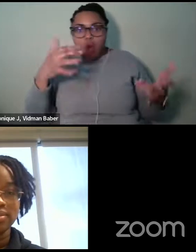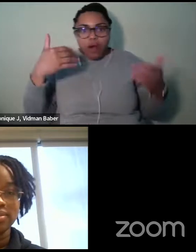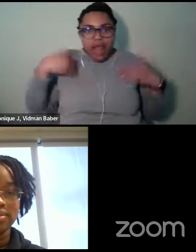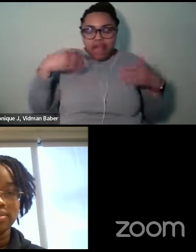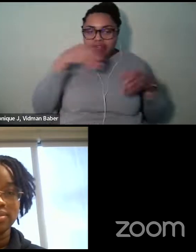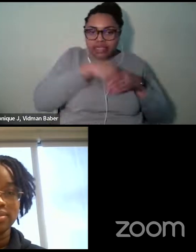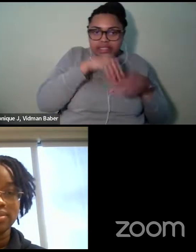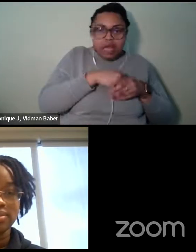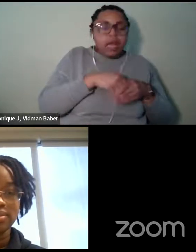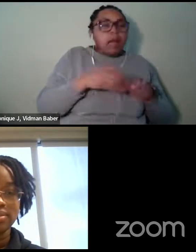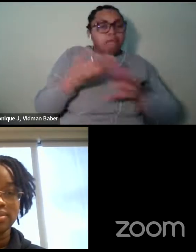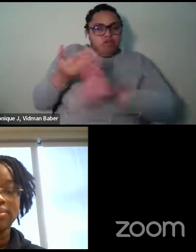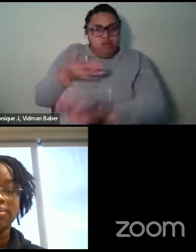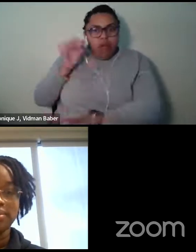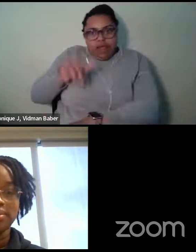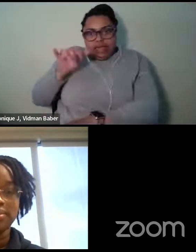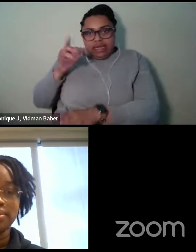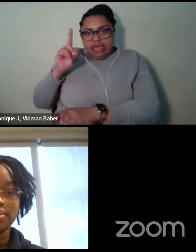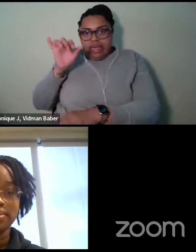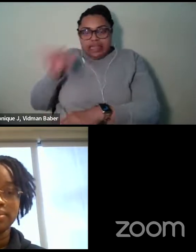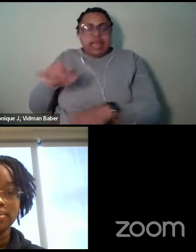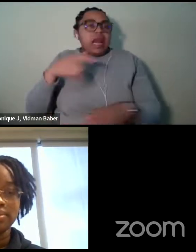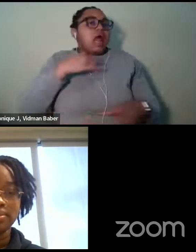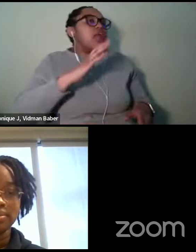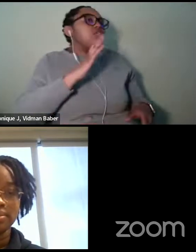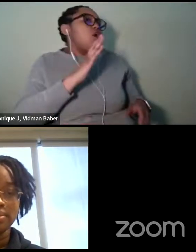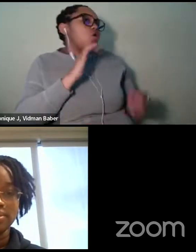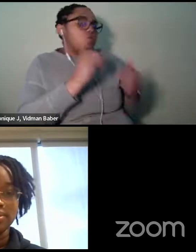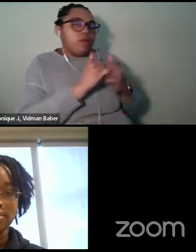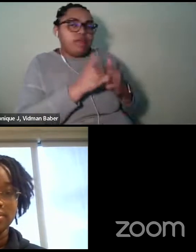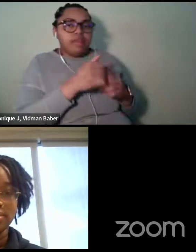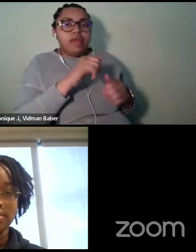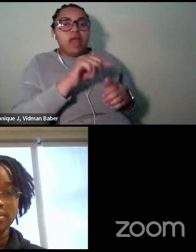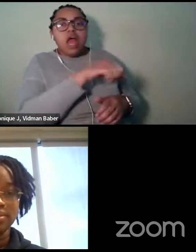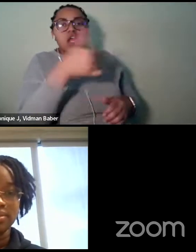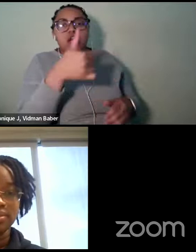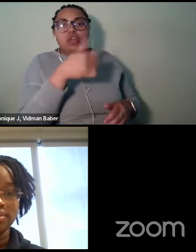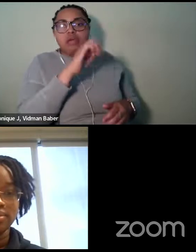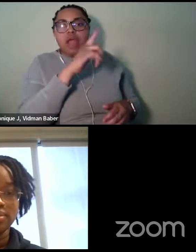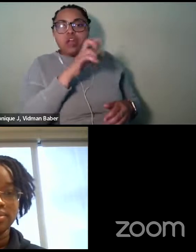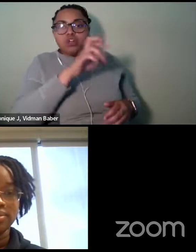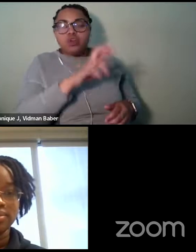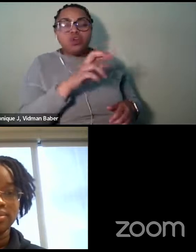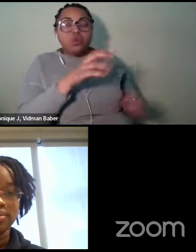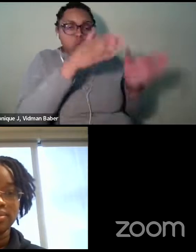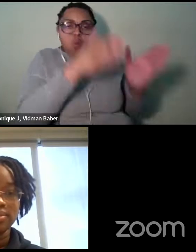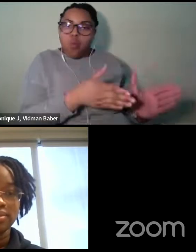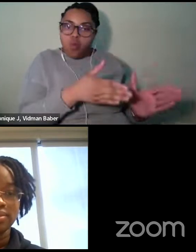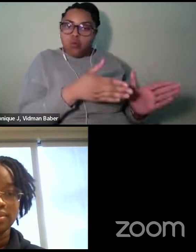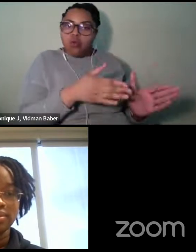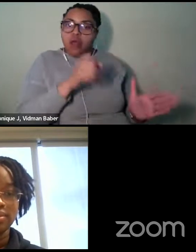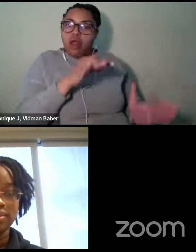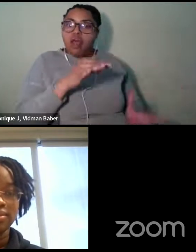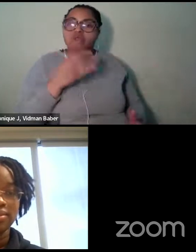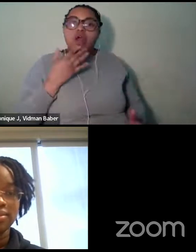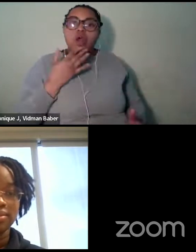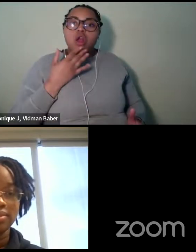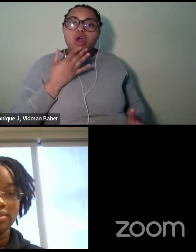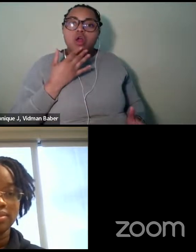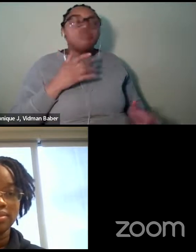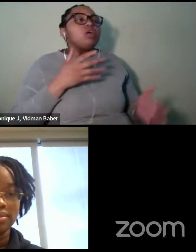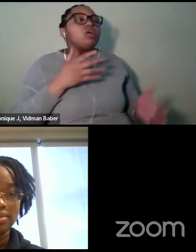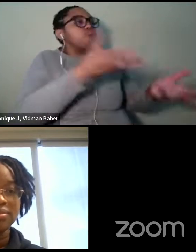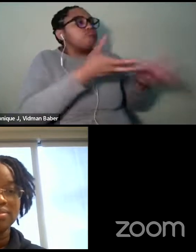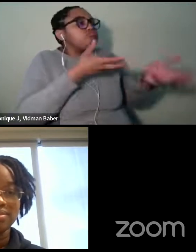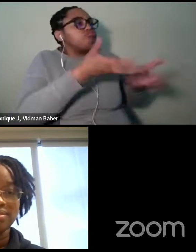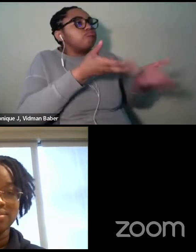editor, who's also a person of color. And so I, you know, I could go back and forth with her about it. And so, and then I changed it back,